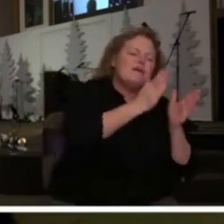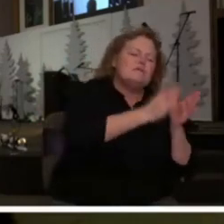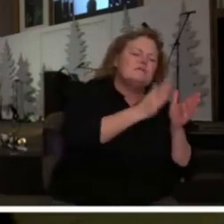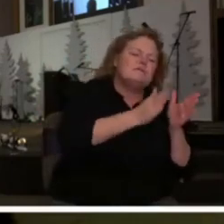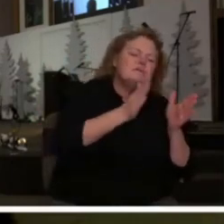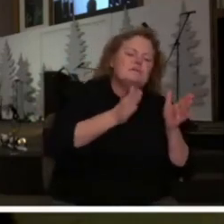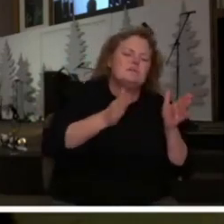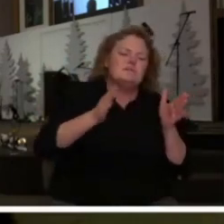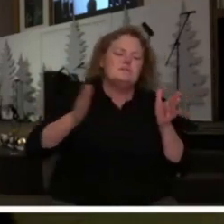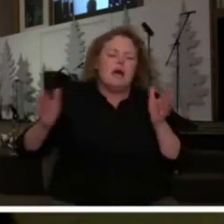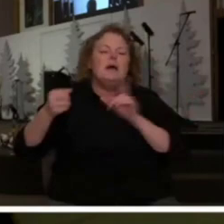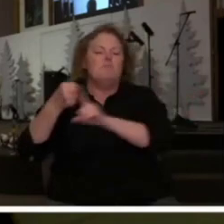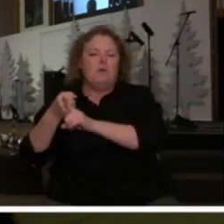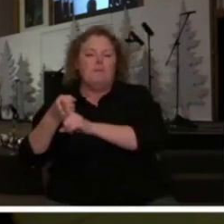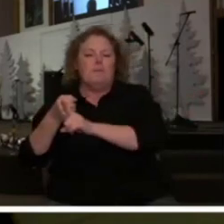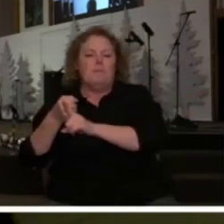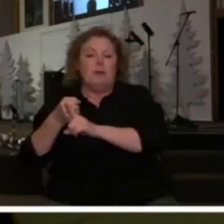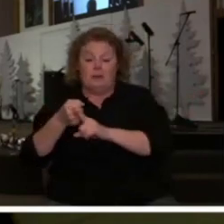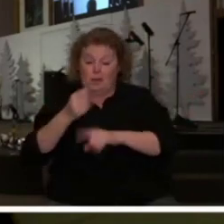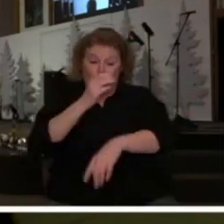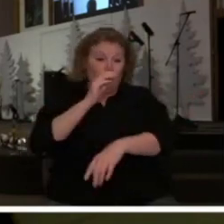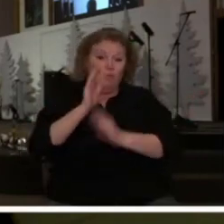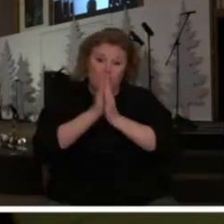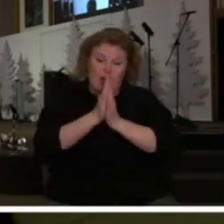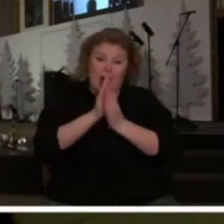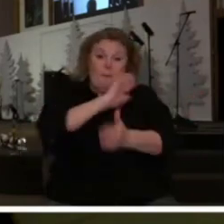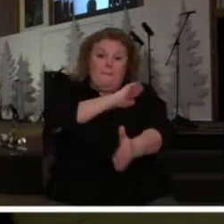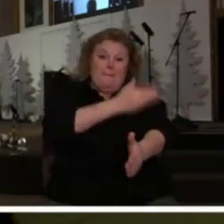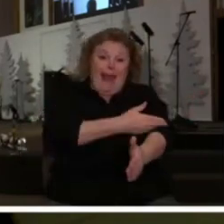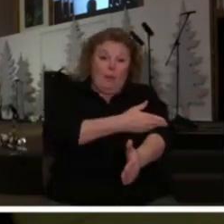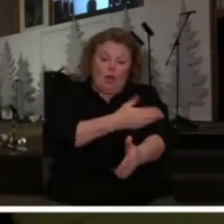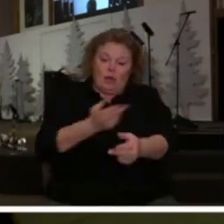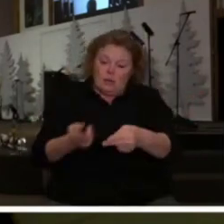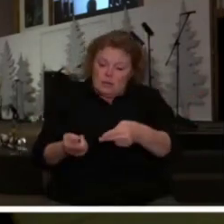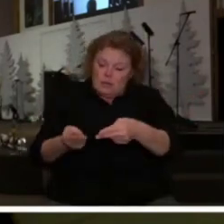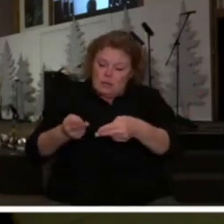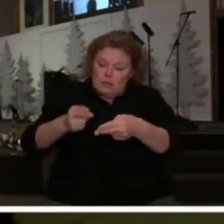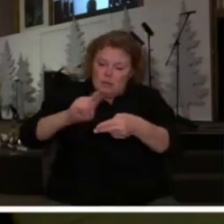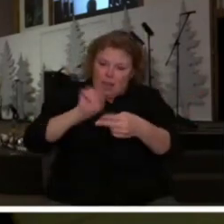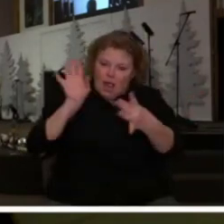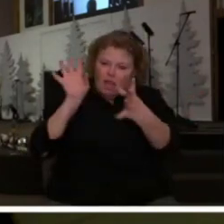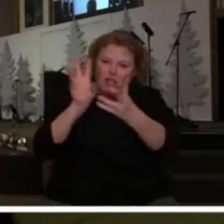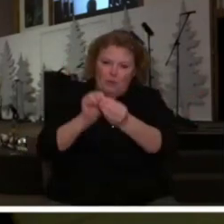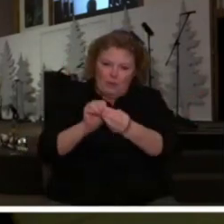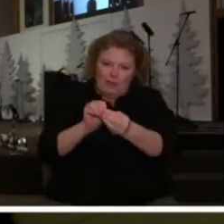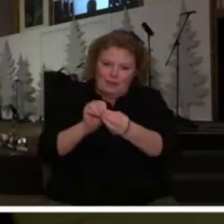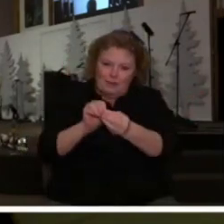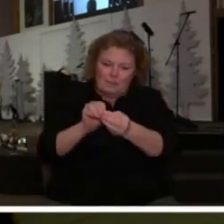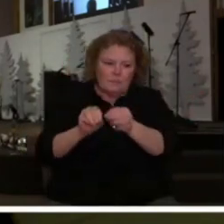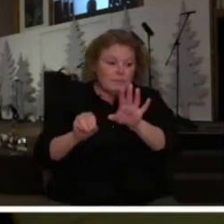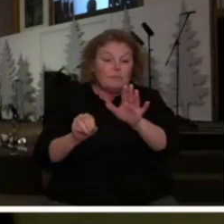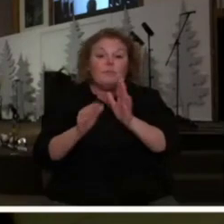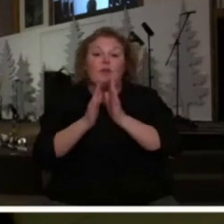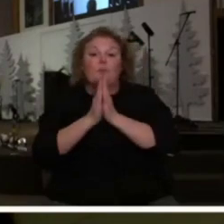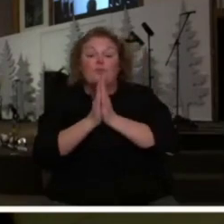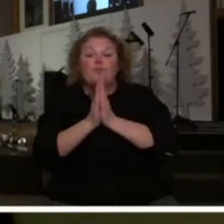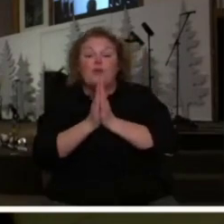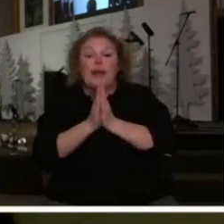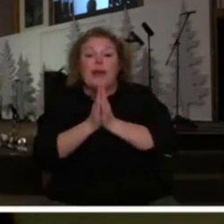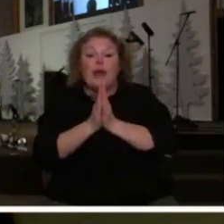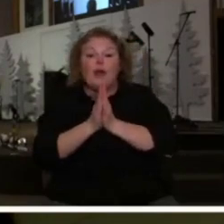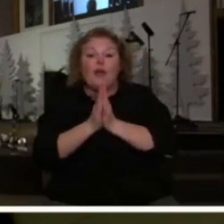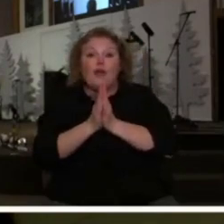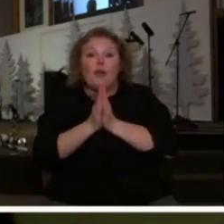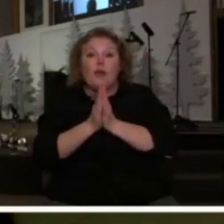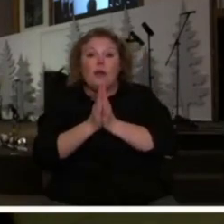so prayer accumulates in power prayer is not just for public consumption and just to be seen prayer the altar